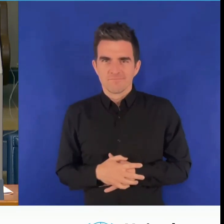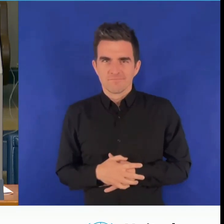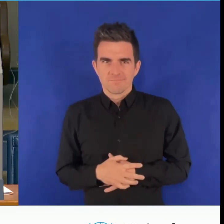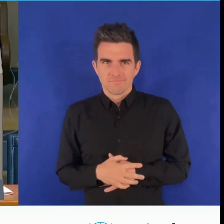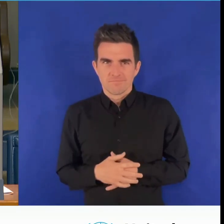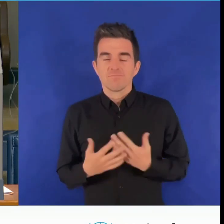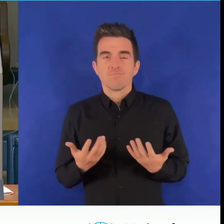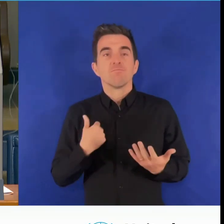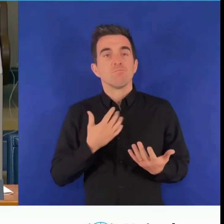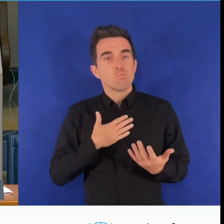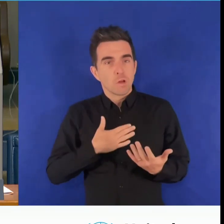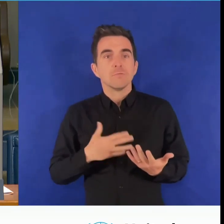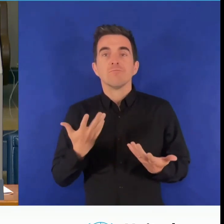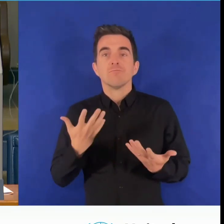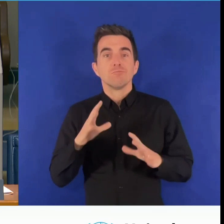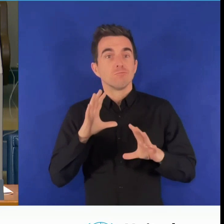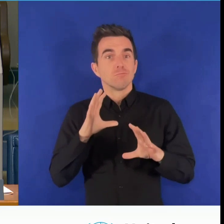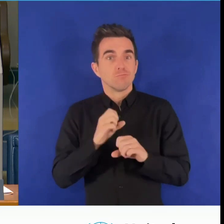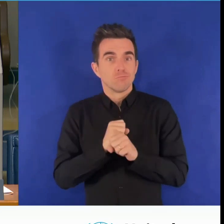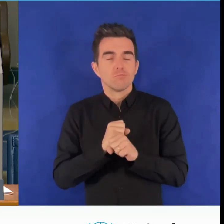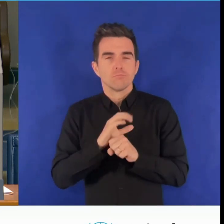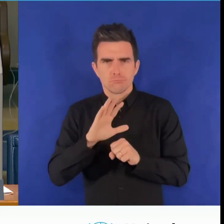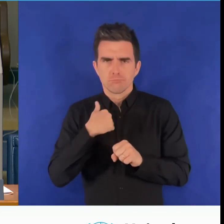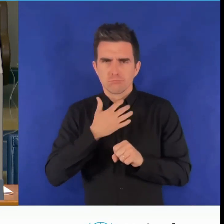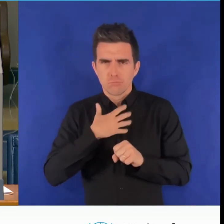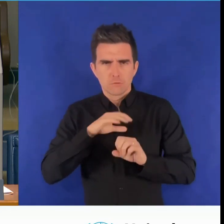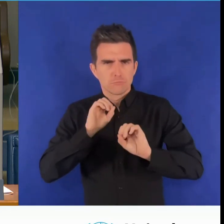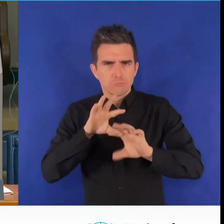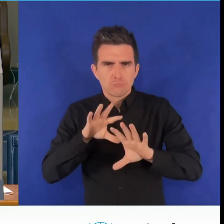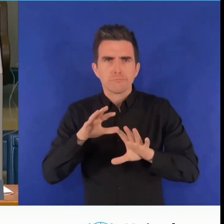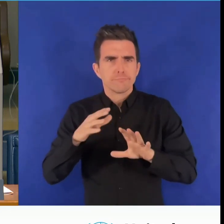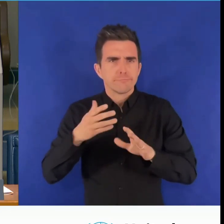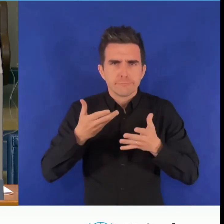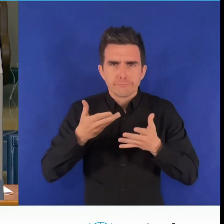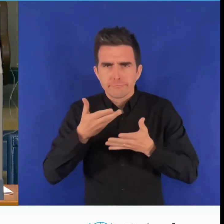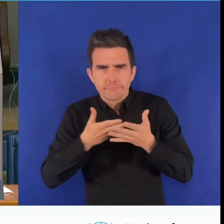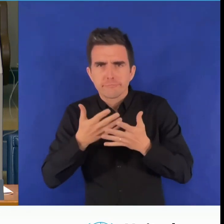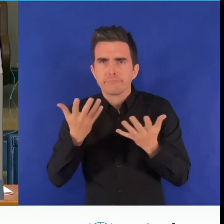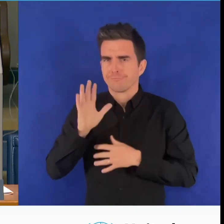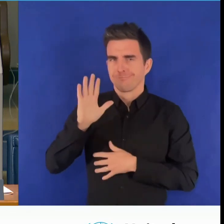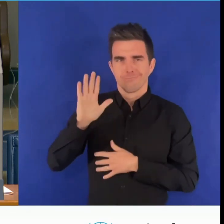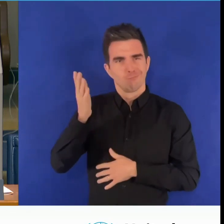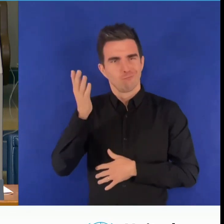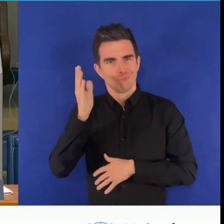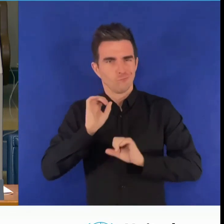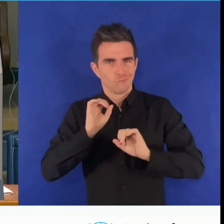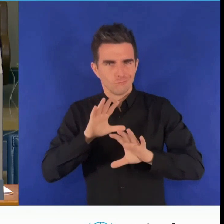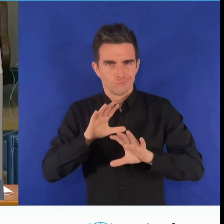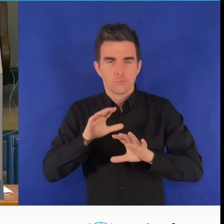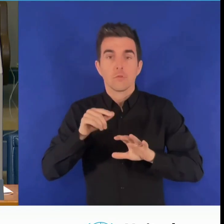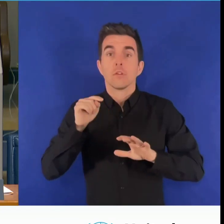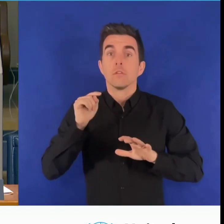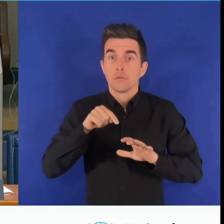to the technological and digital divides that affect persons with disabilities, the divide between persons with and without disabilities, and the